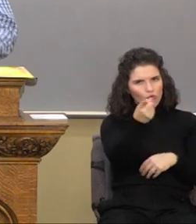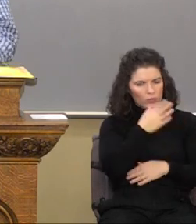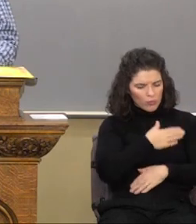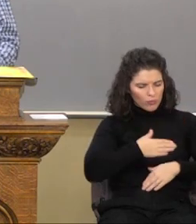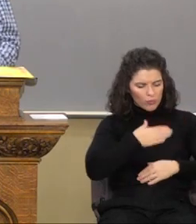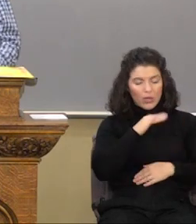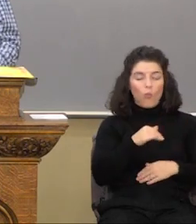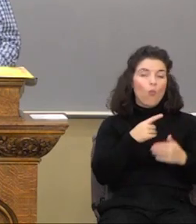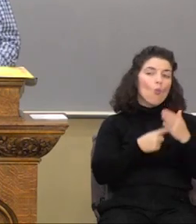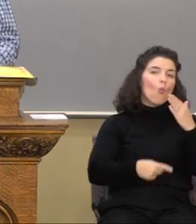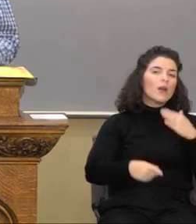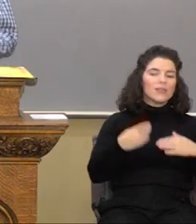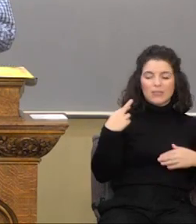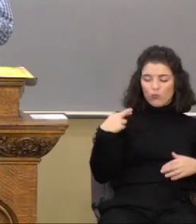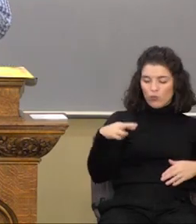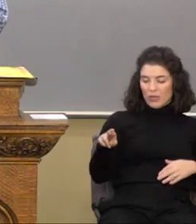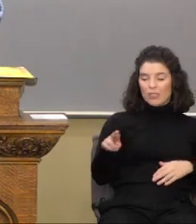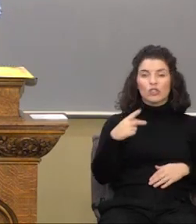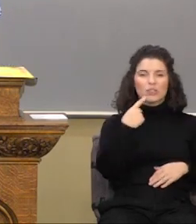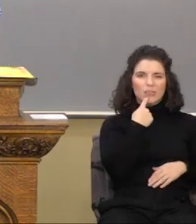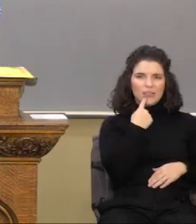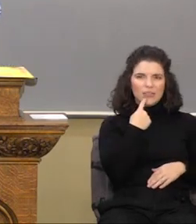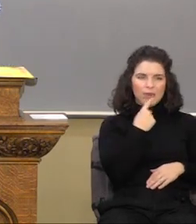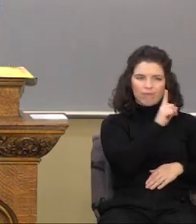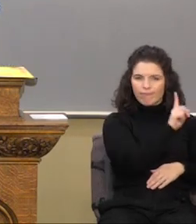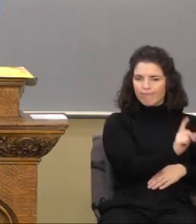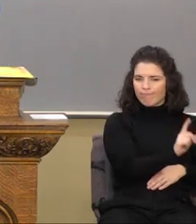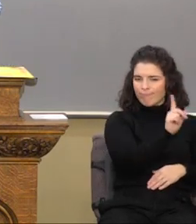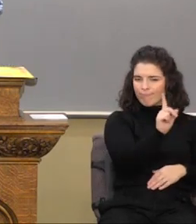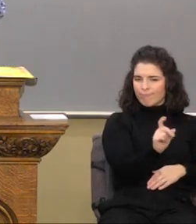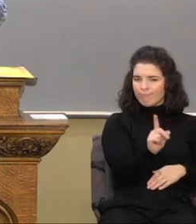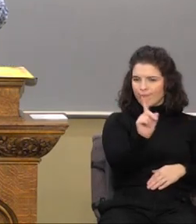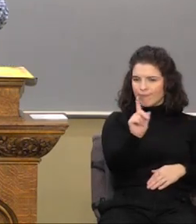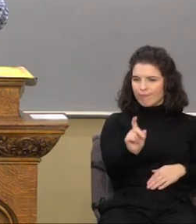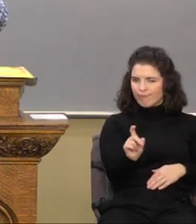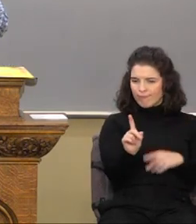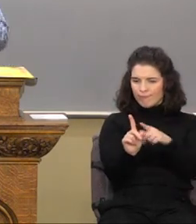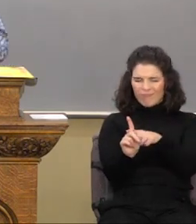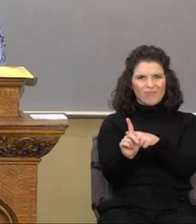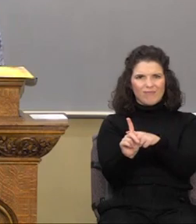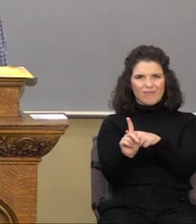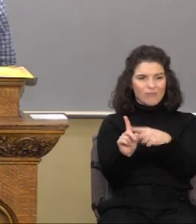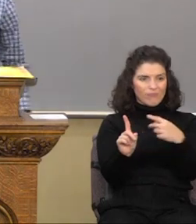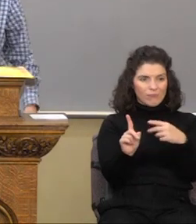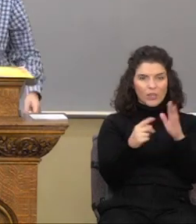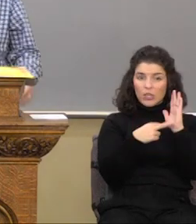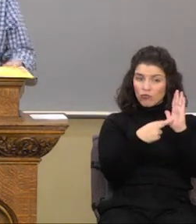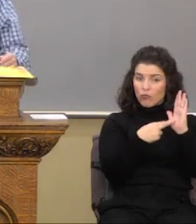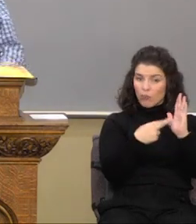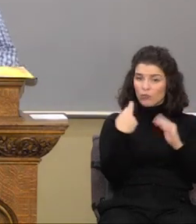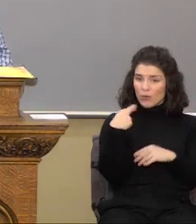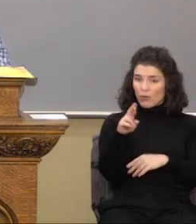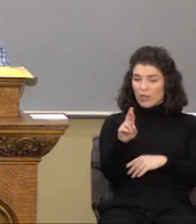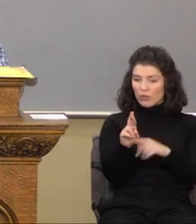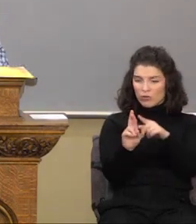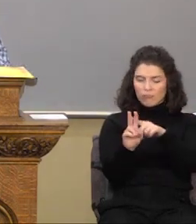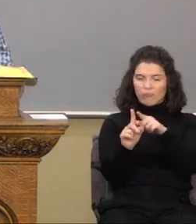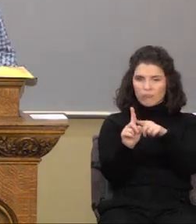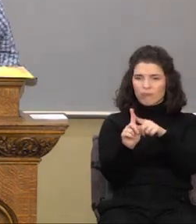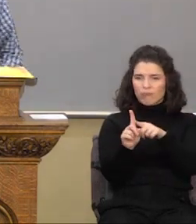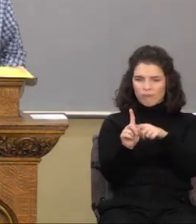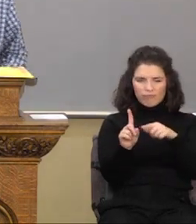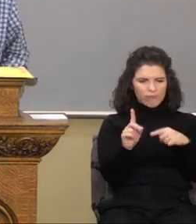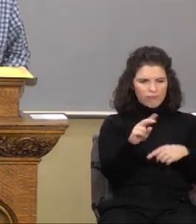religion say? Did the religion, that the priest, representing religion, did he view this guy